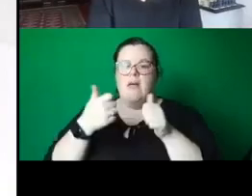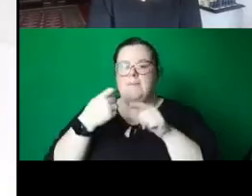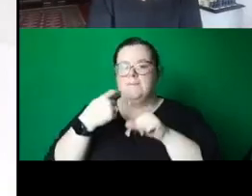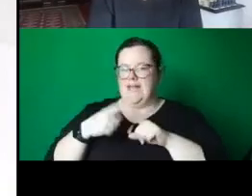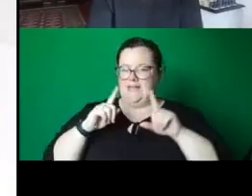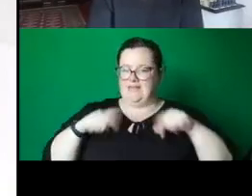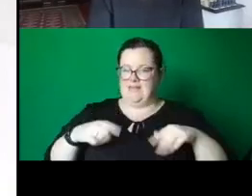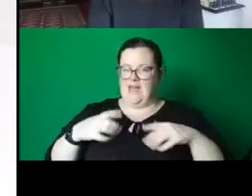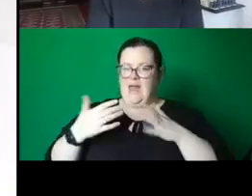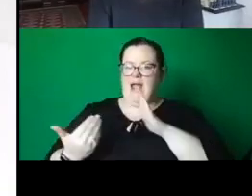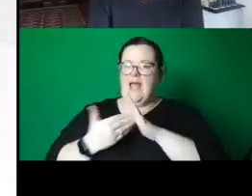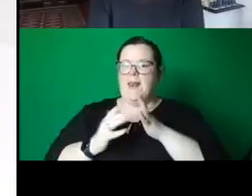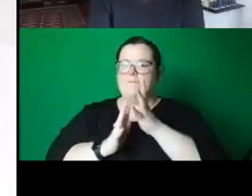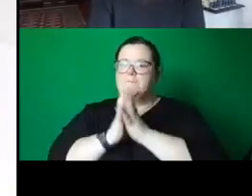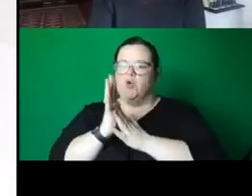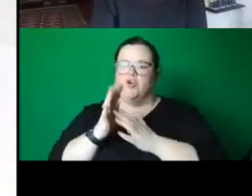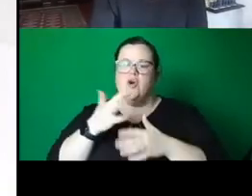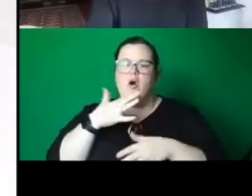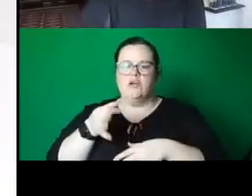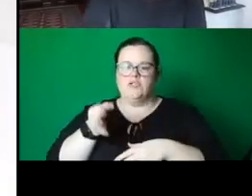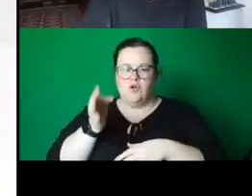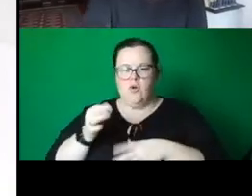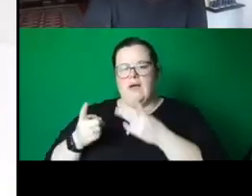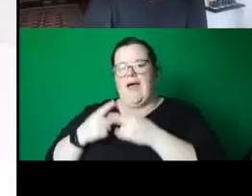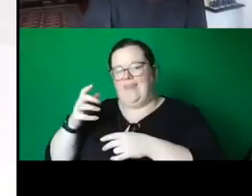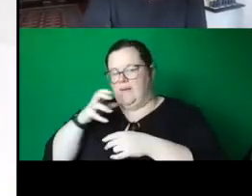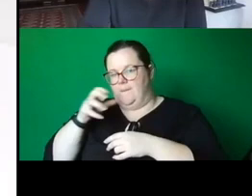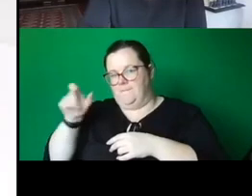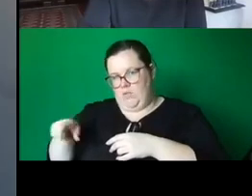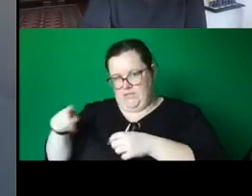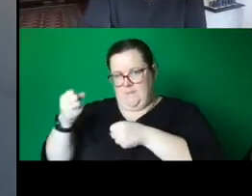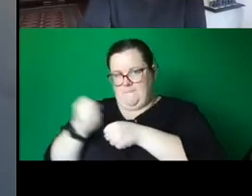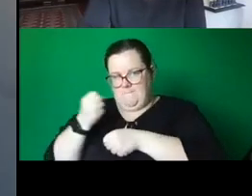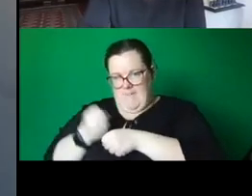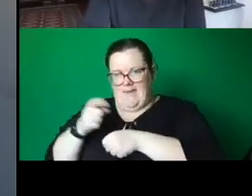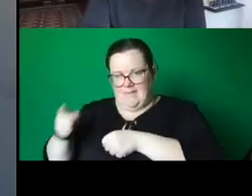artist, Lotte Schwedwerger, who helped me by making these hot dog sculptures.